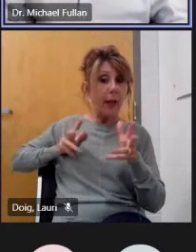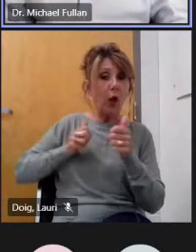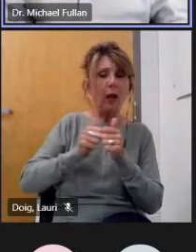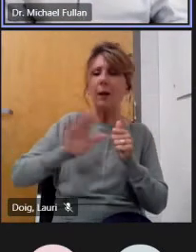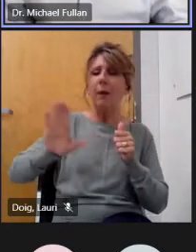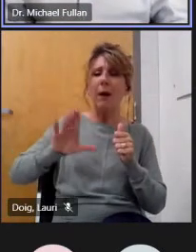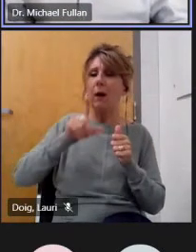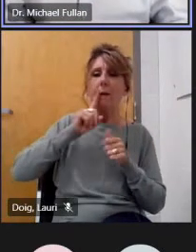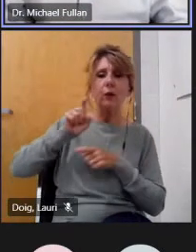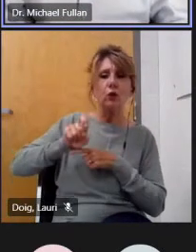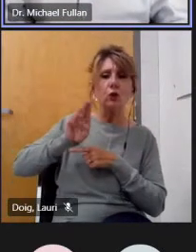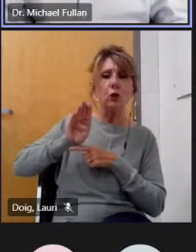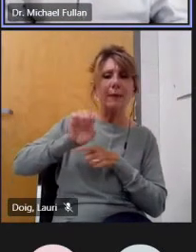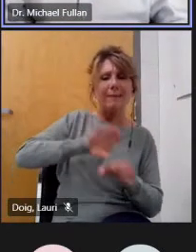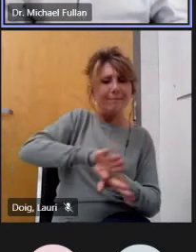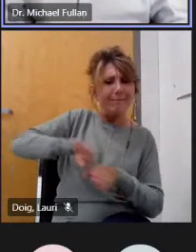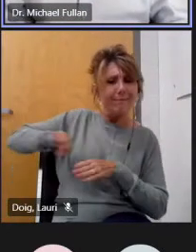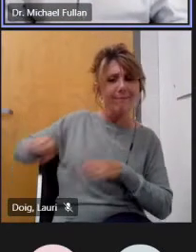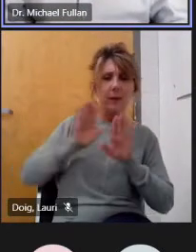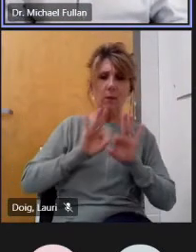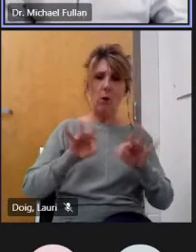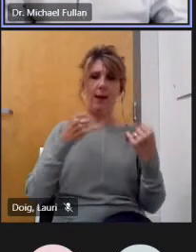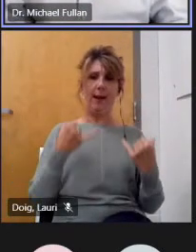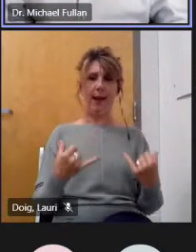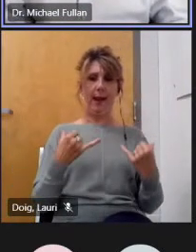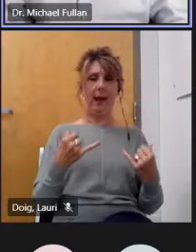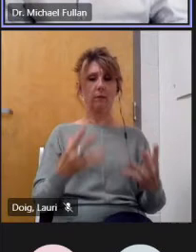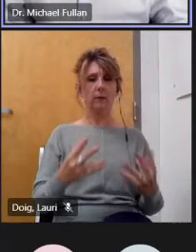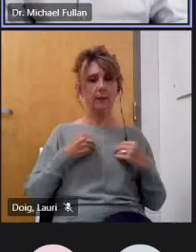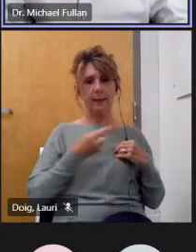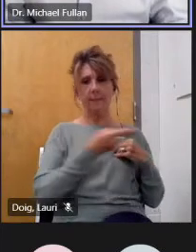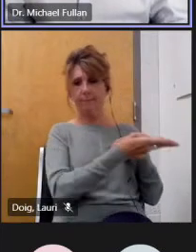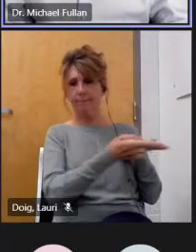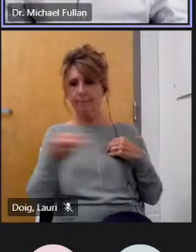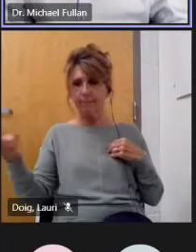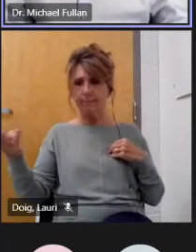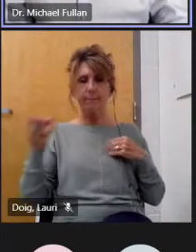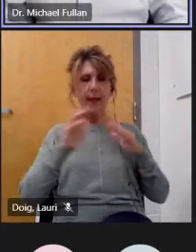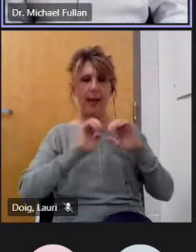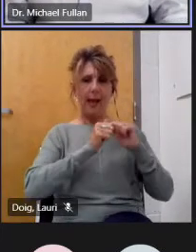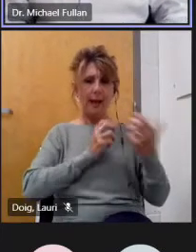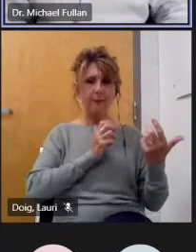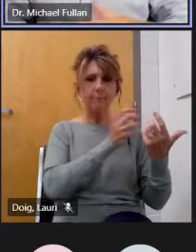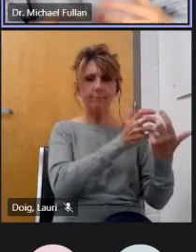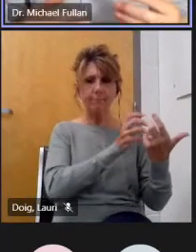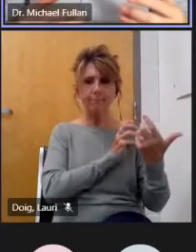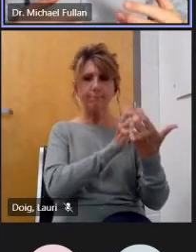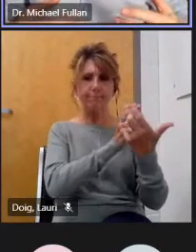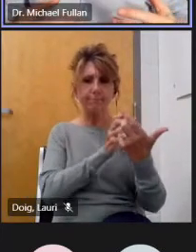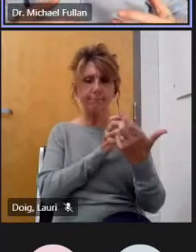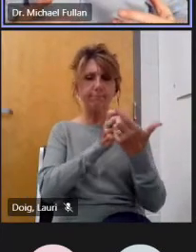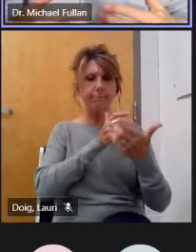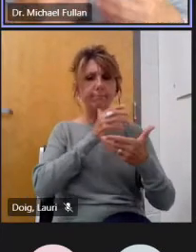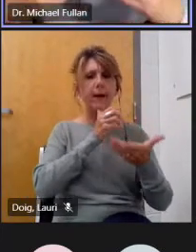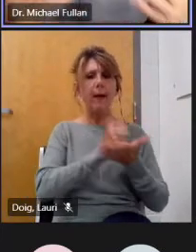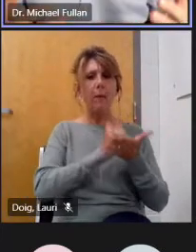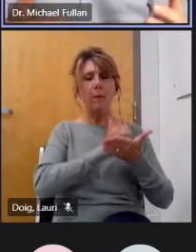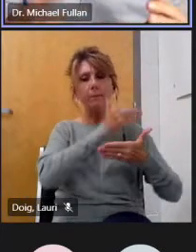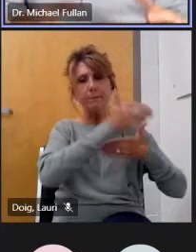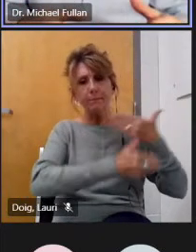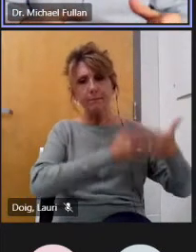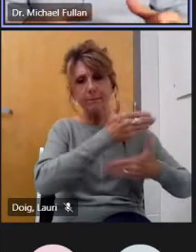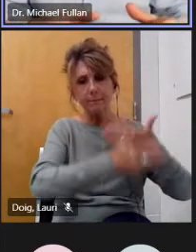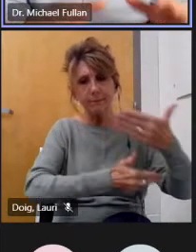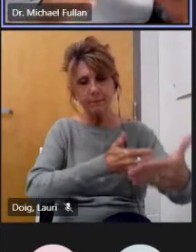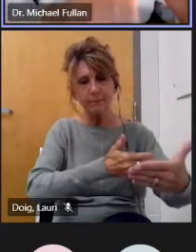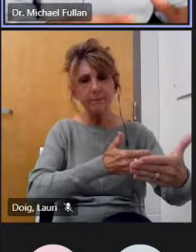uh and using the methods of well-being and learning uh rather than uh uh learning we we like to call it